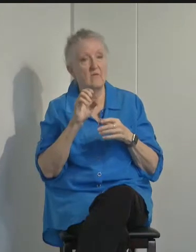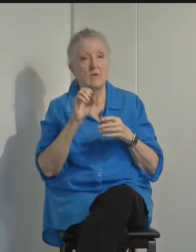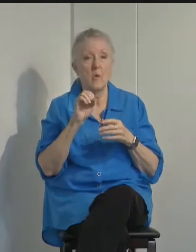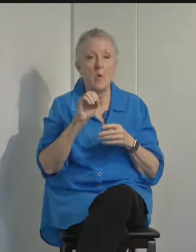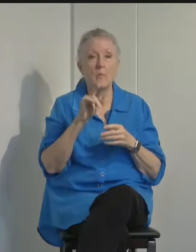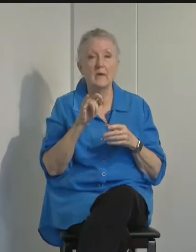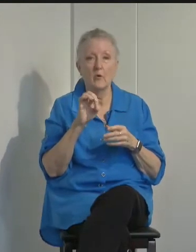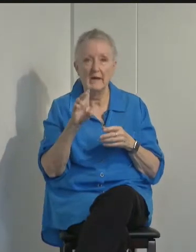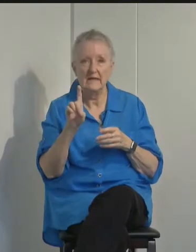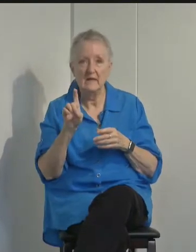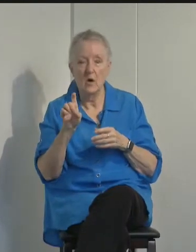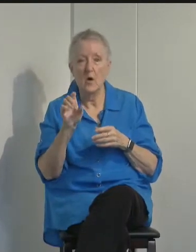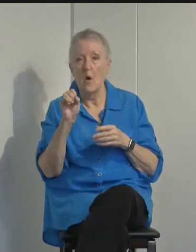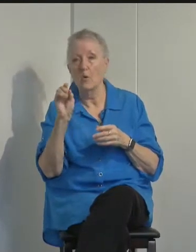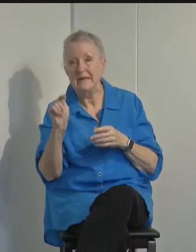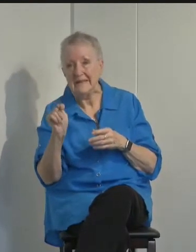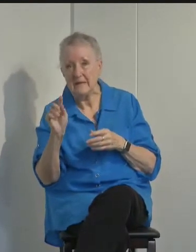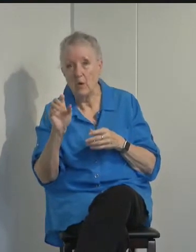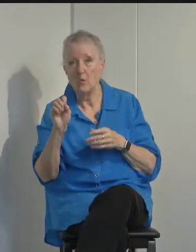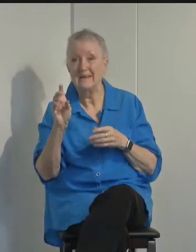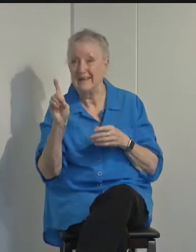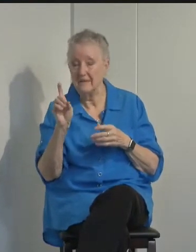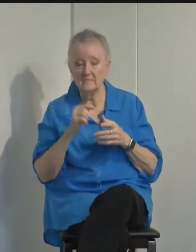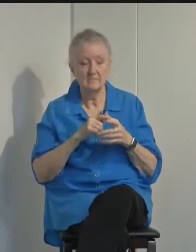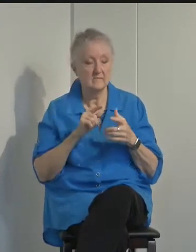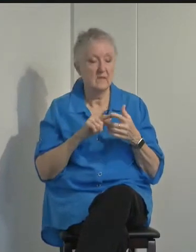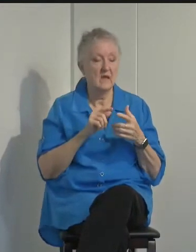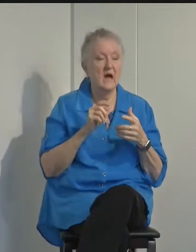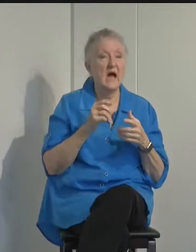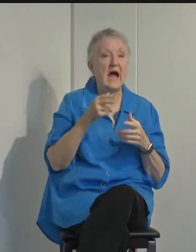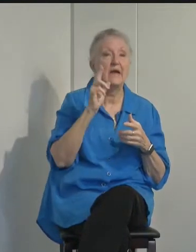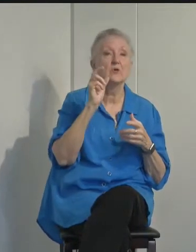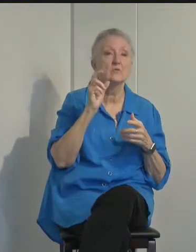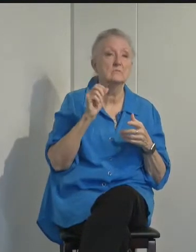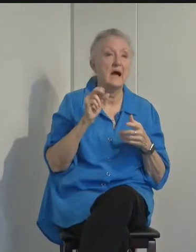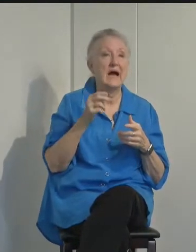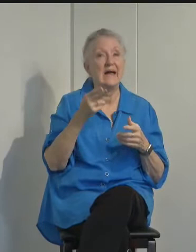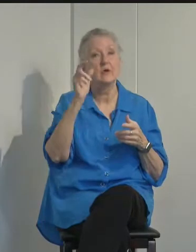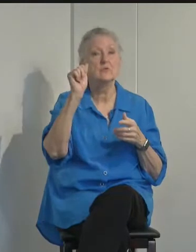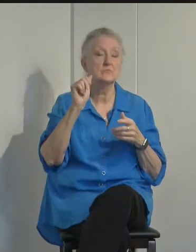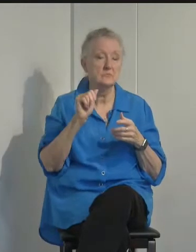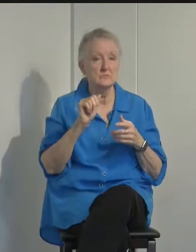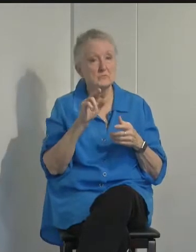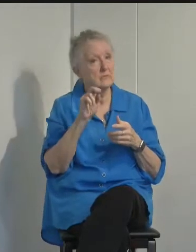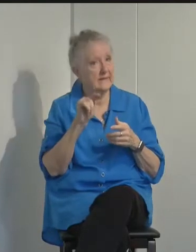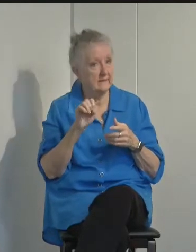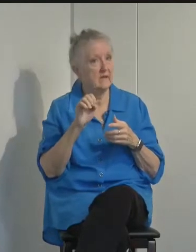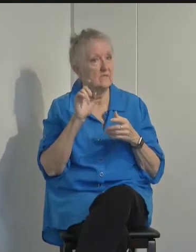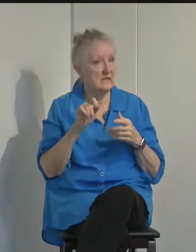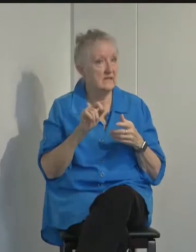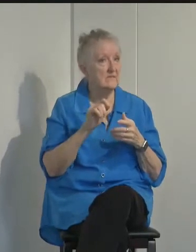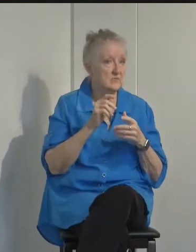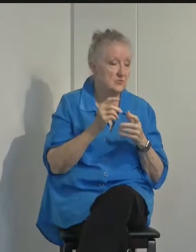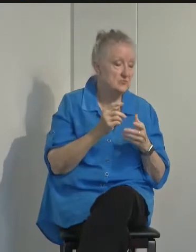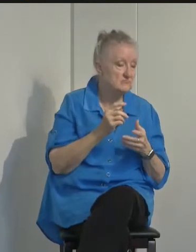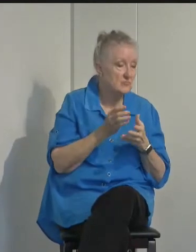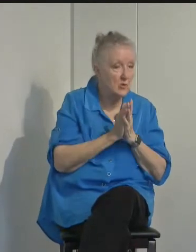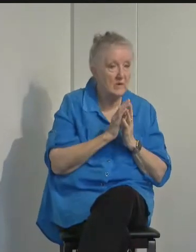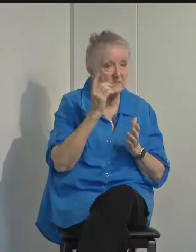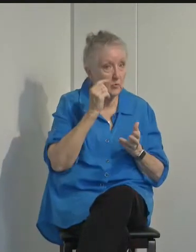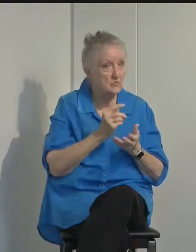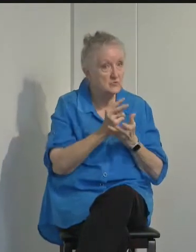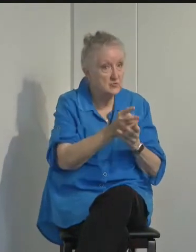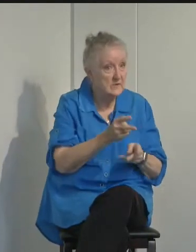higher rate of treatment requests from people with opioid addictions seeking treatment. We are seeing higher numbers of